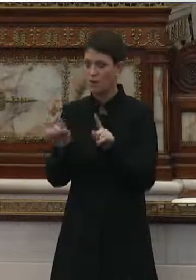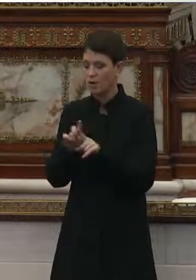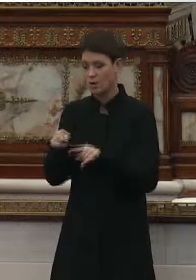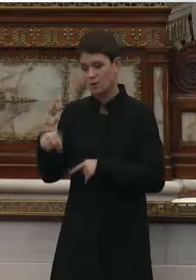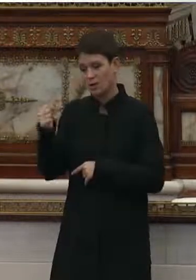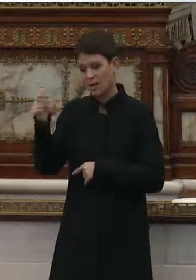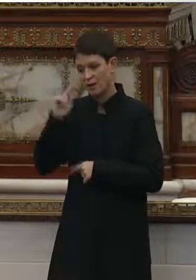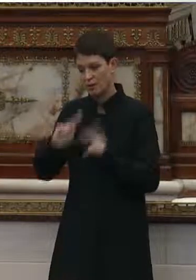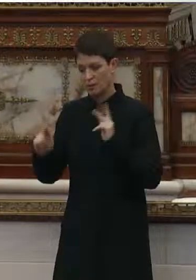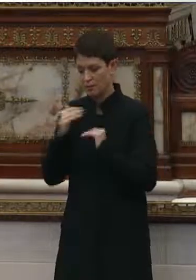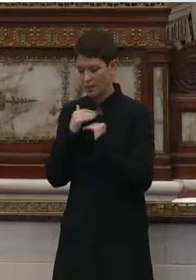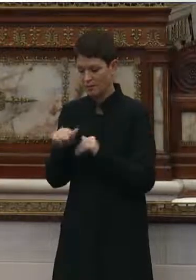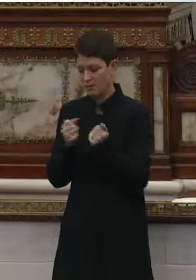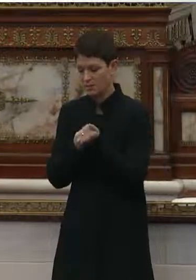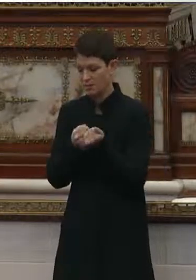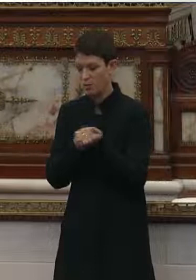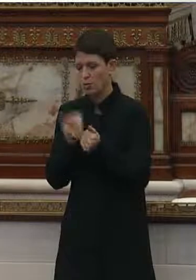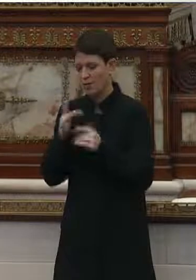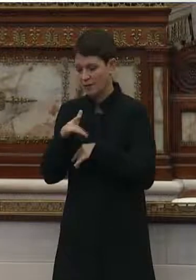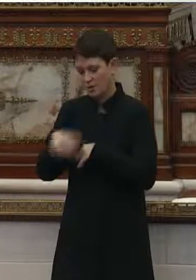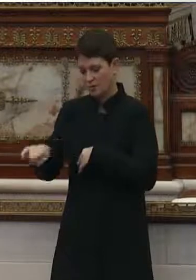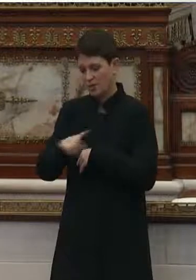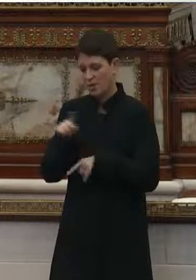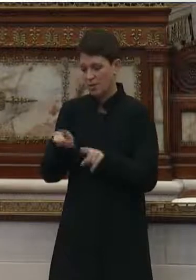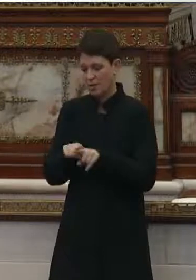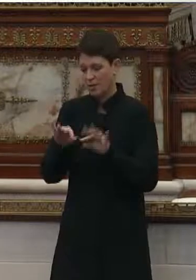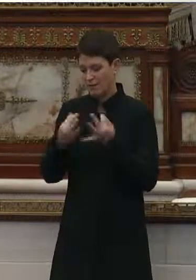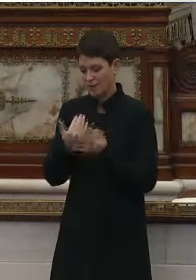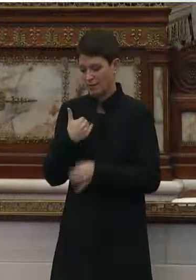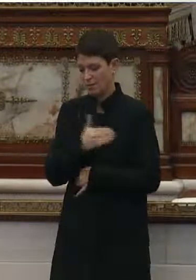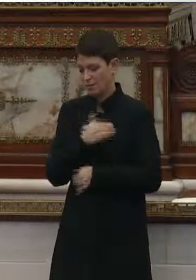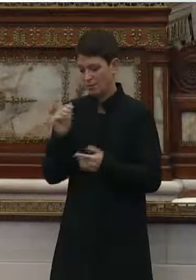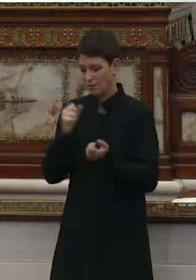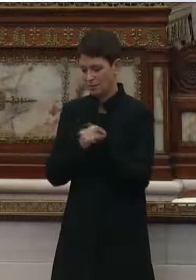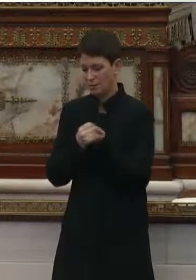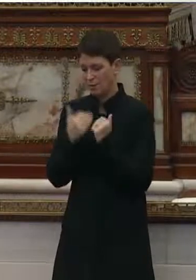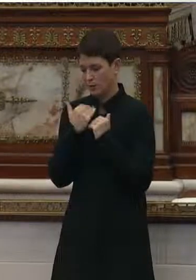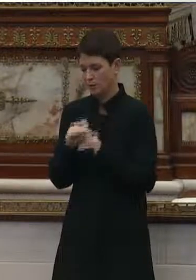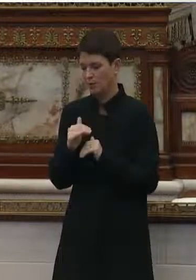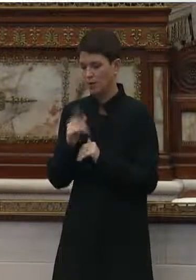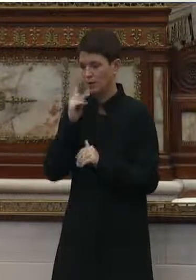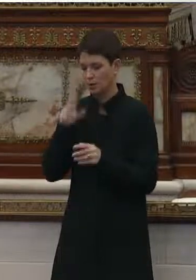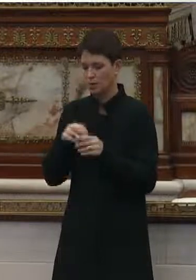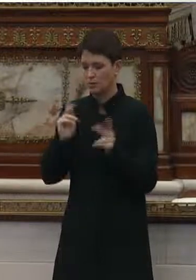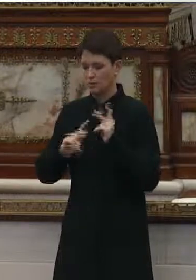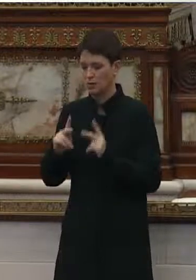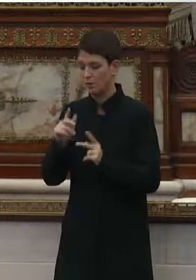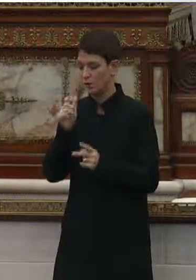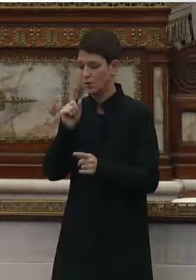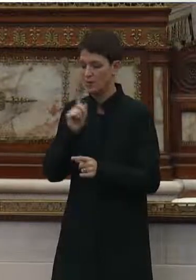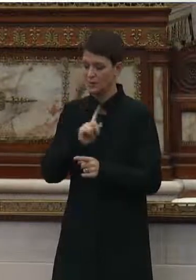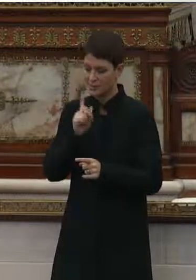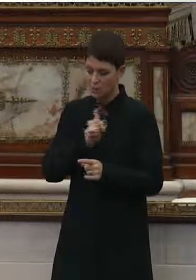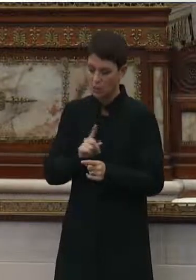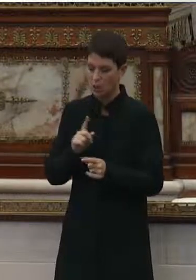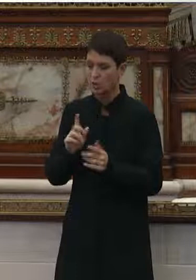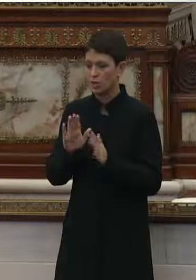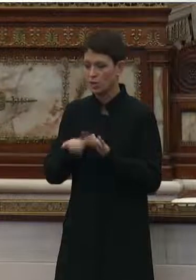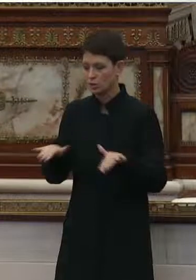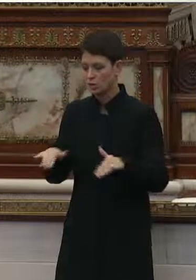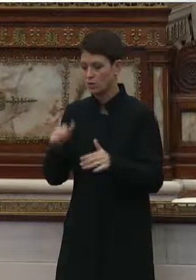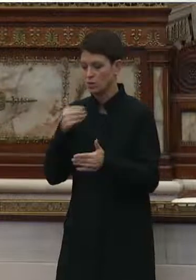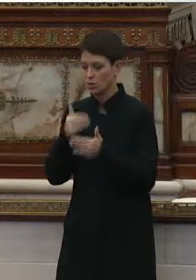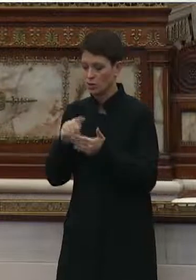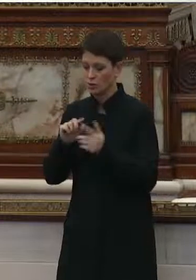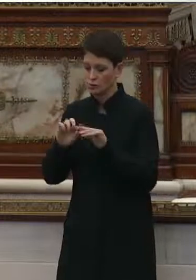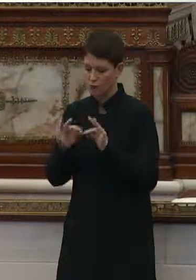who have limited support available to them, such as from family members. And that includes those who are widowed, those without children or close